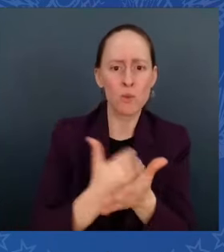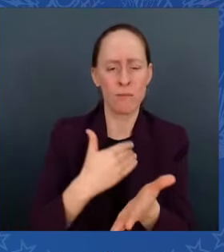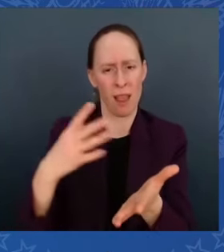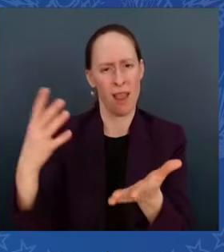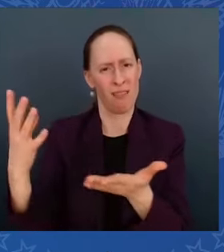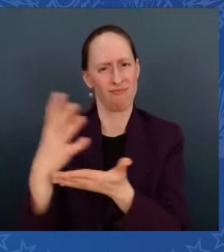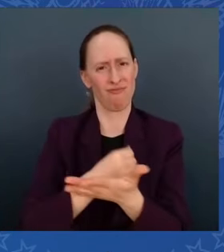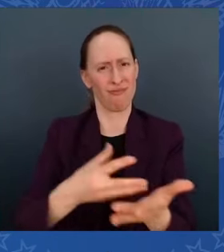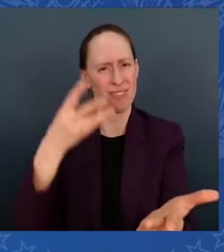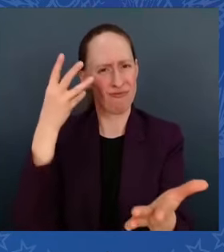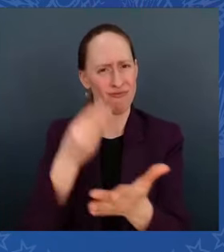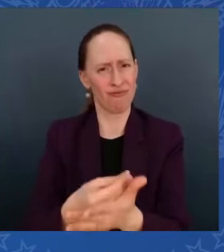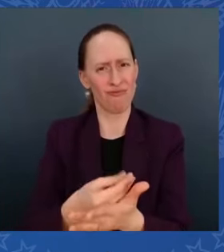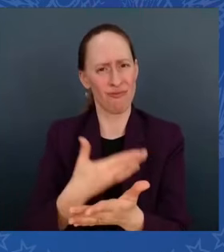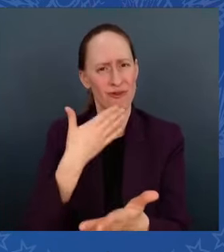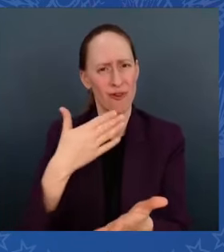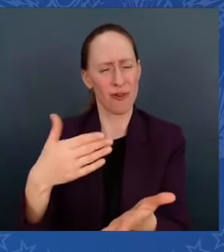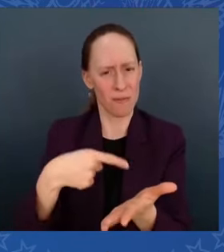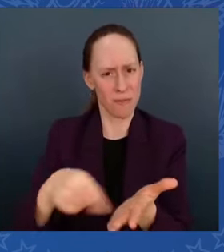degree to raise a family on.